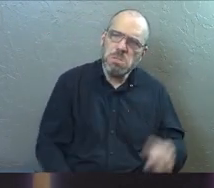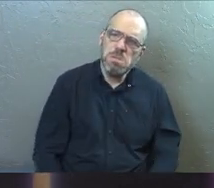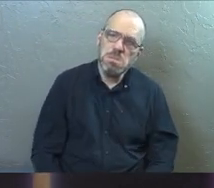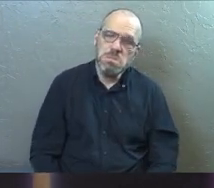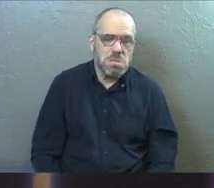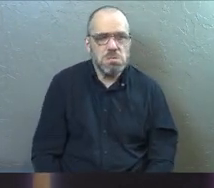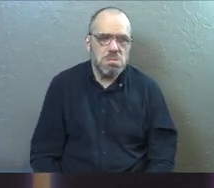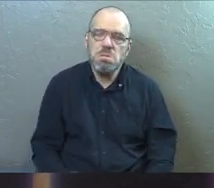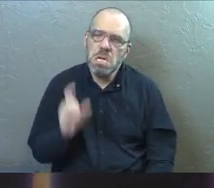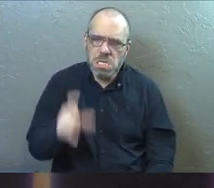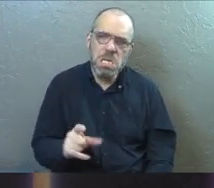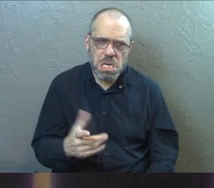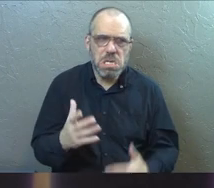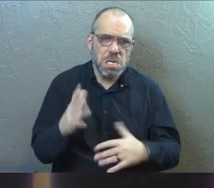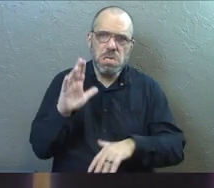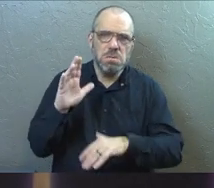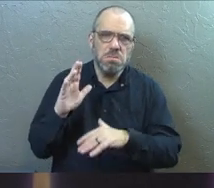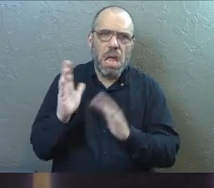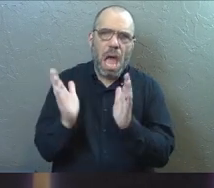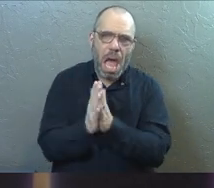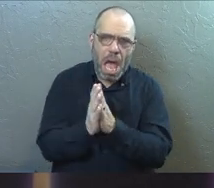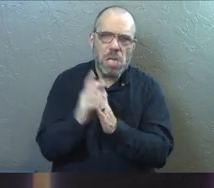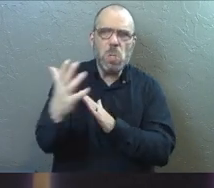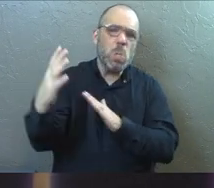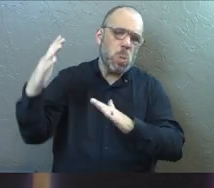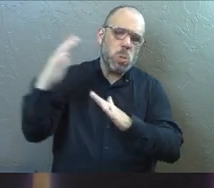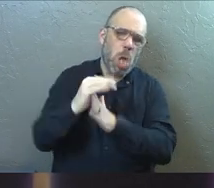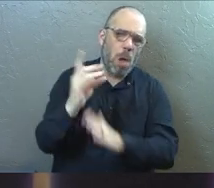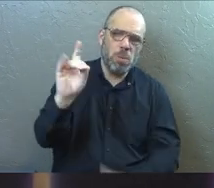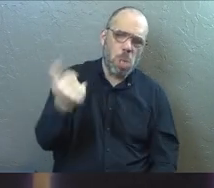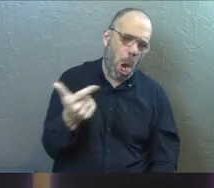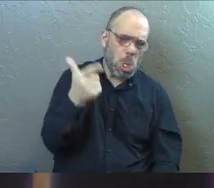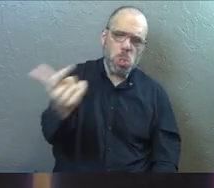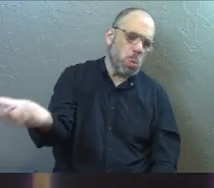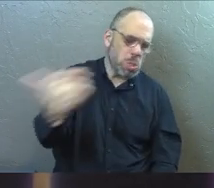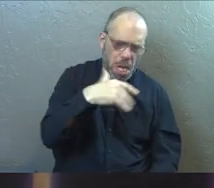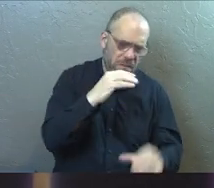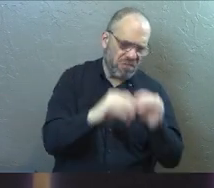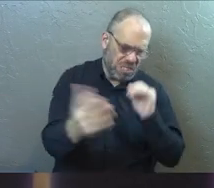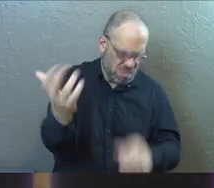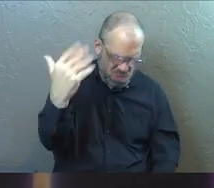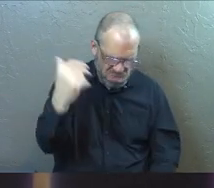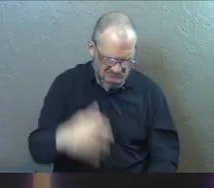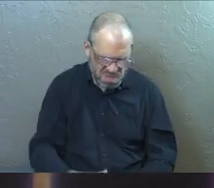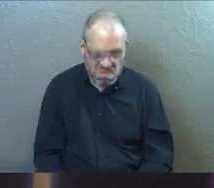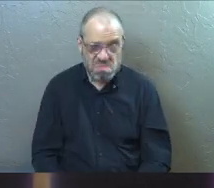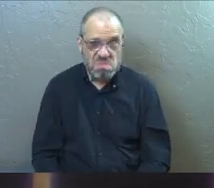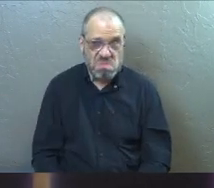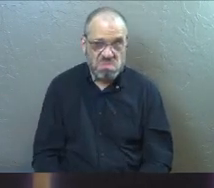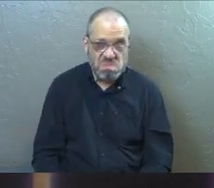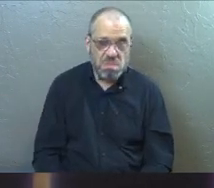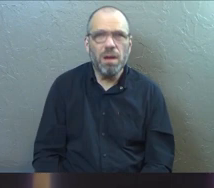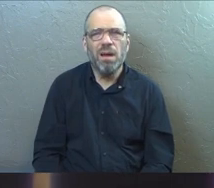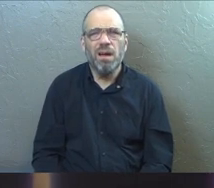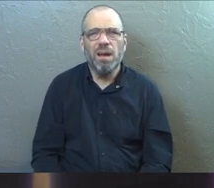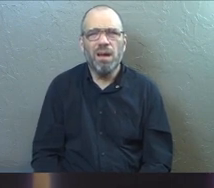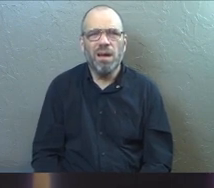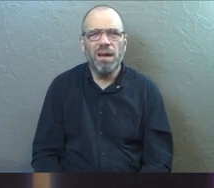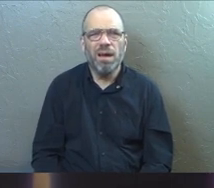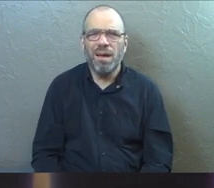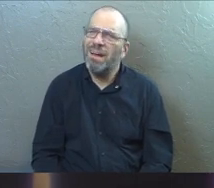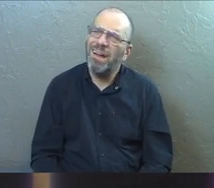We need to call on the big guns. We need you to come in and fix this issue. You know how